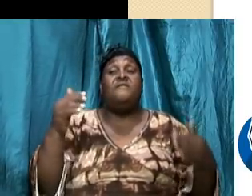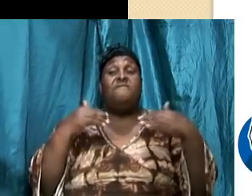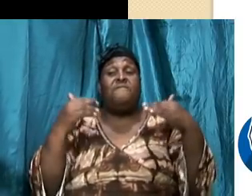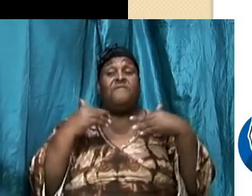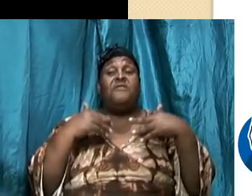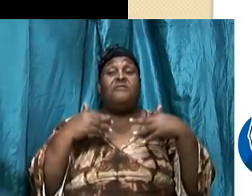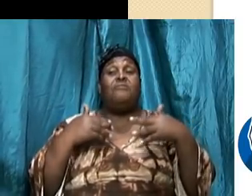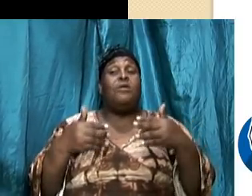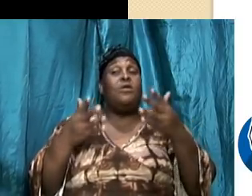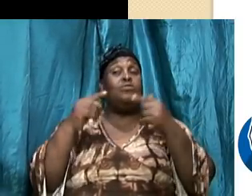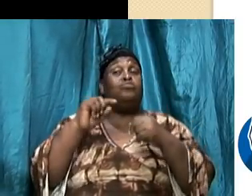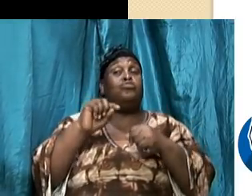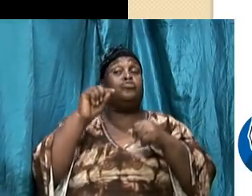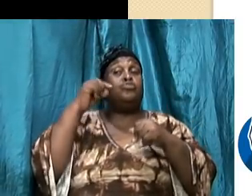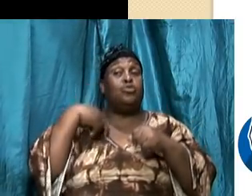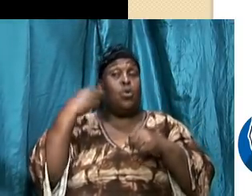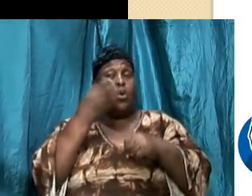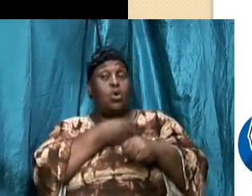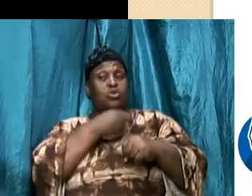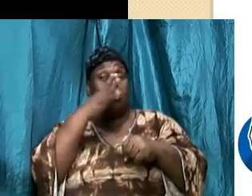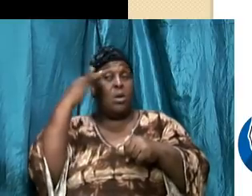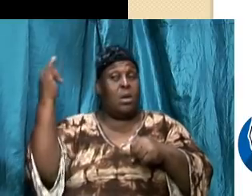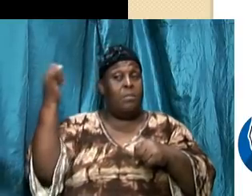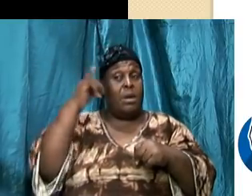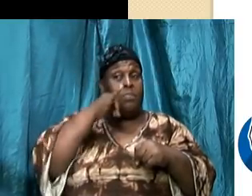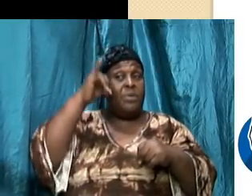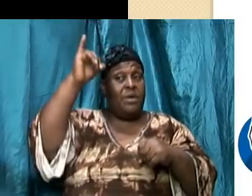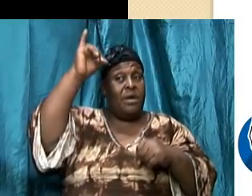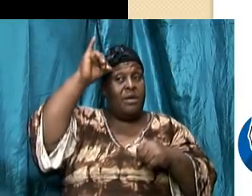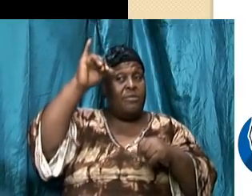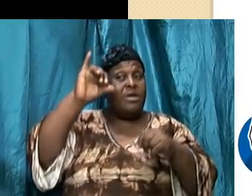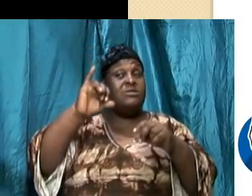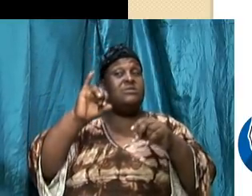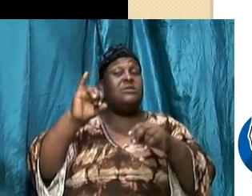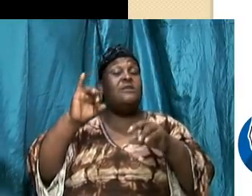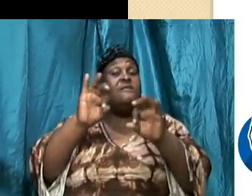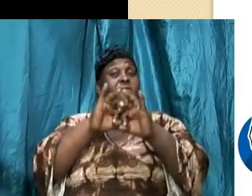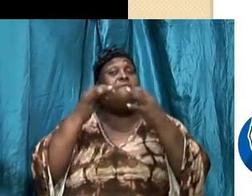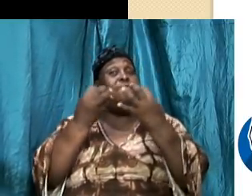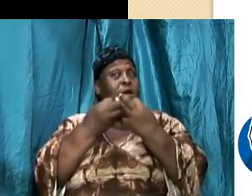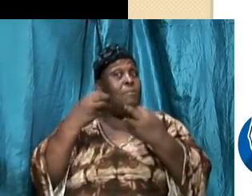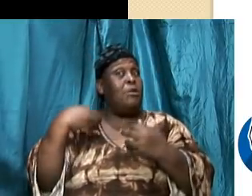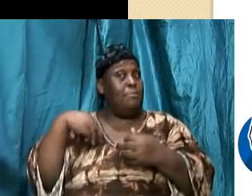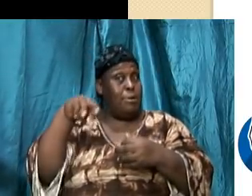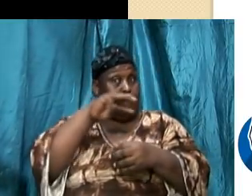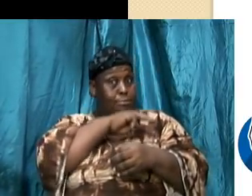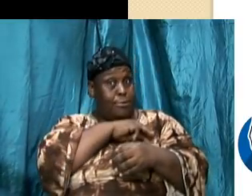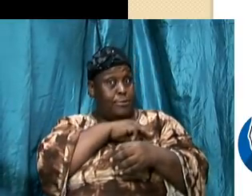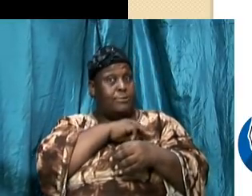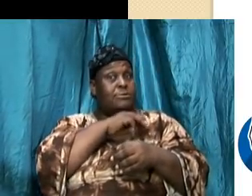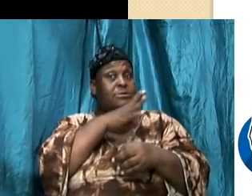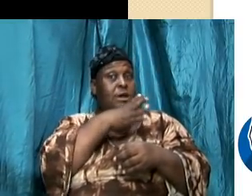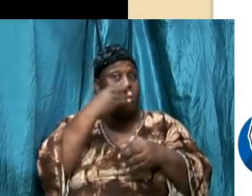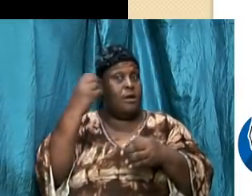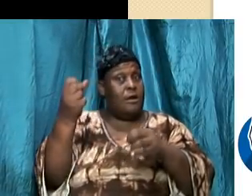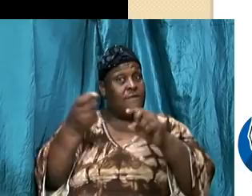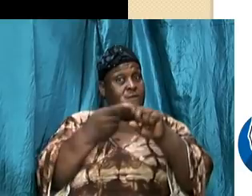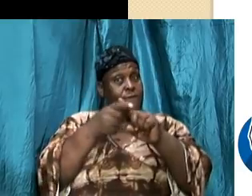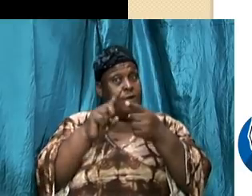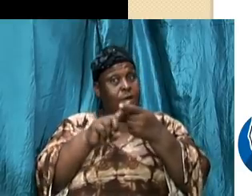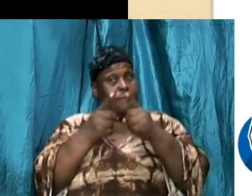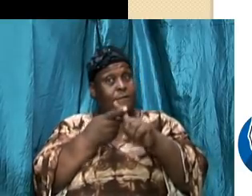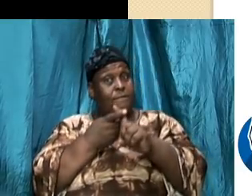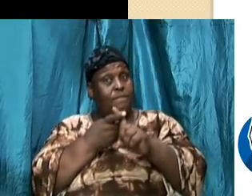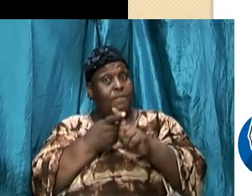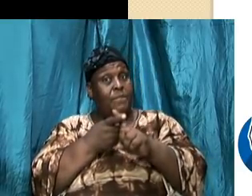transferred to us by our parents our family members our friends you know that there are folks who are after 10 years of being safe